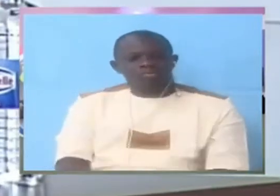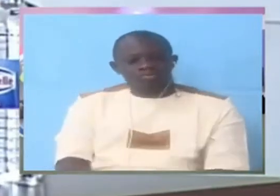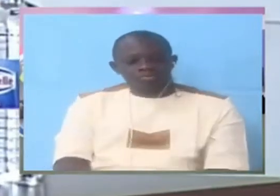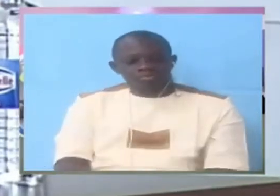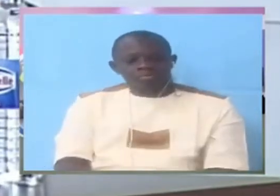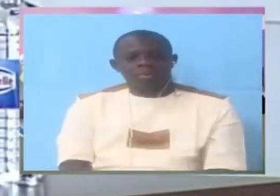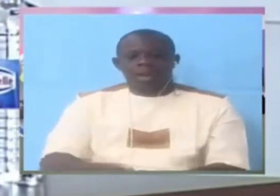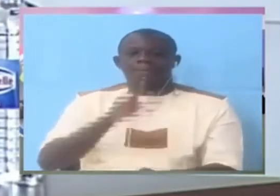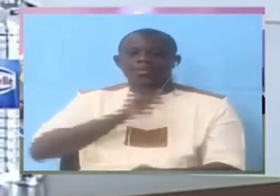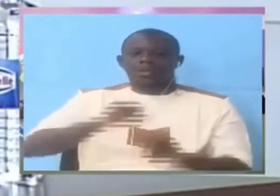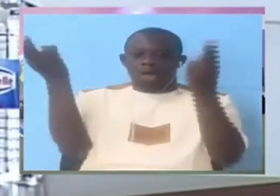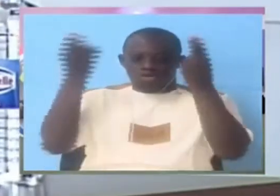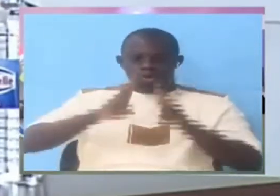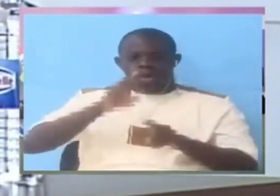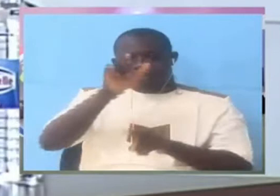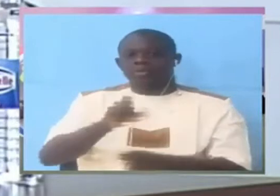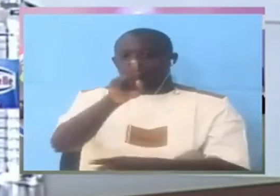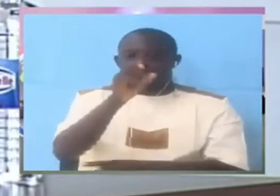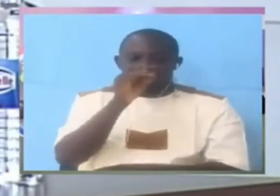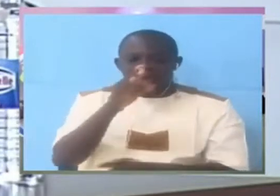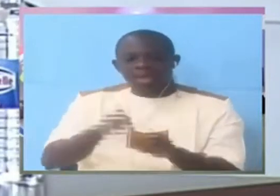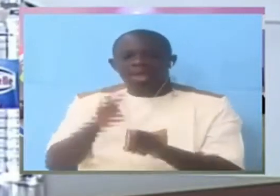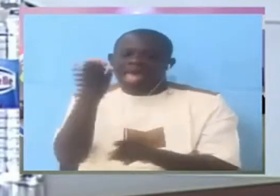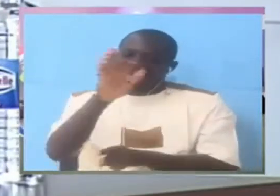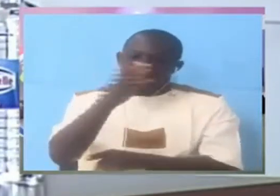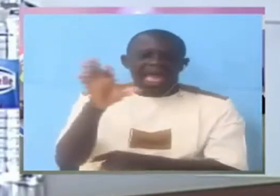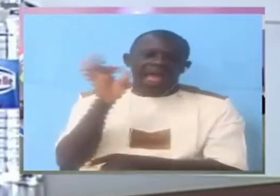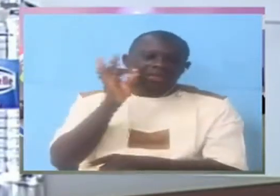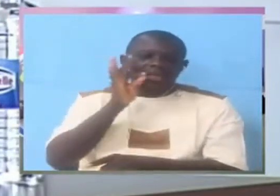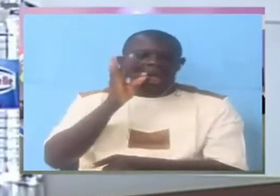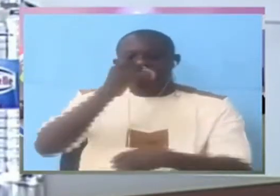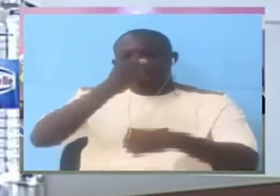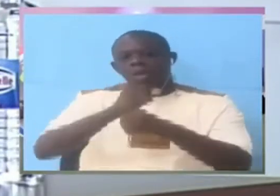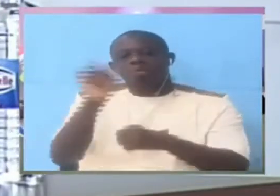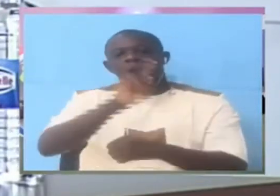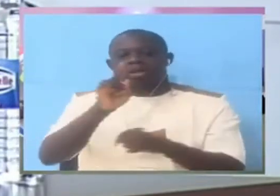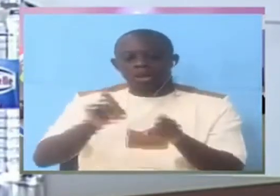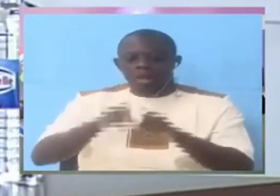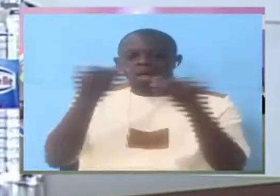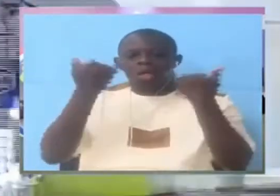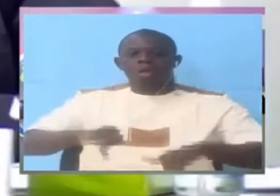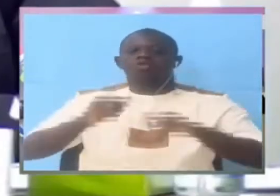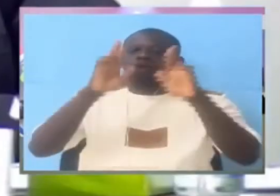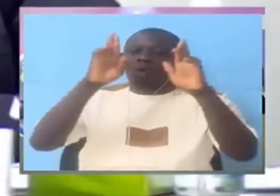Mr. Council you said any answer will be disappointing. So no comment. That's my proposal. So you